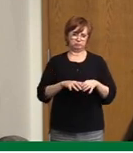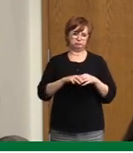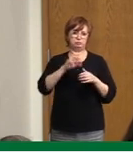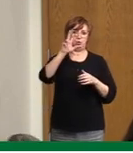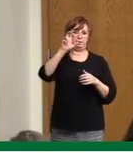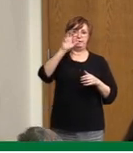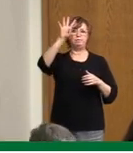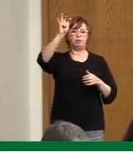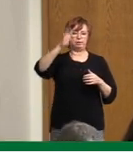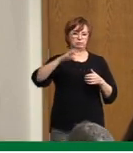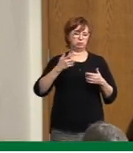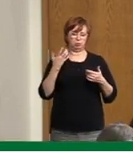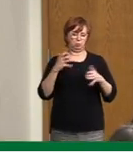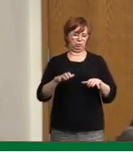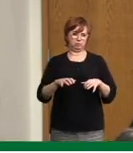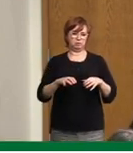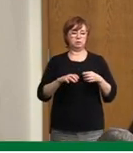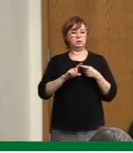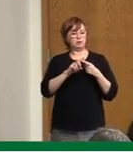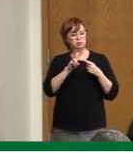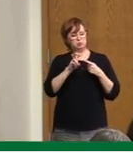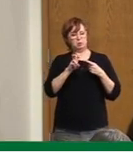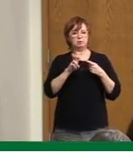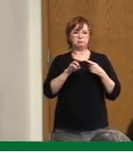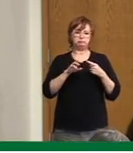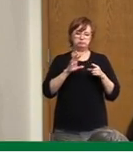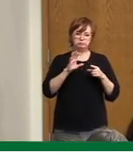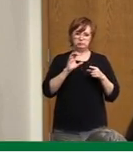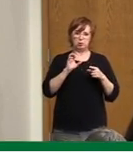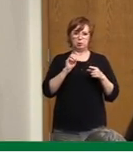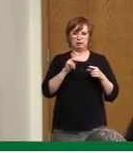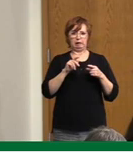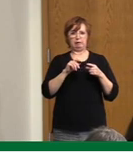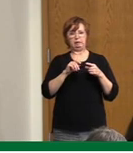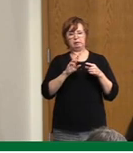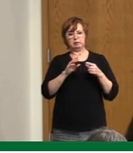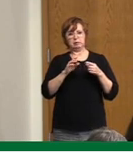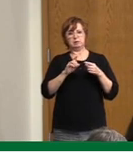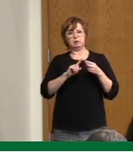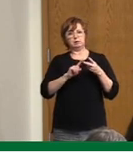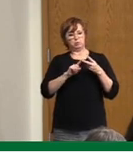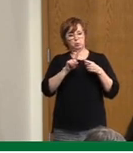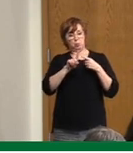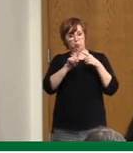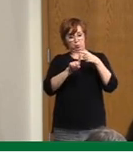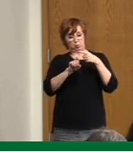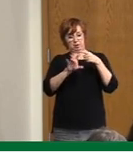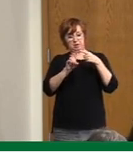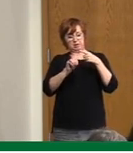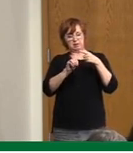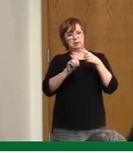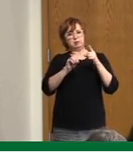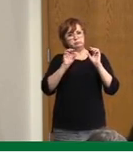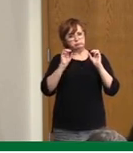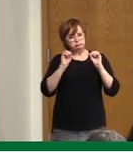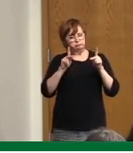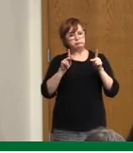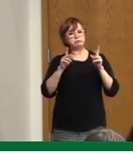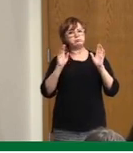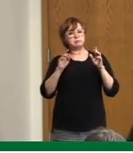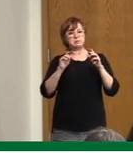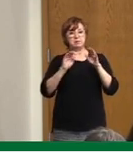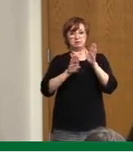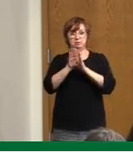mixed. Some days we have 300 cases. Sometimes we have, you know, 180. There's variation on how many tests are done,